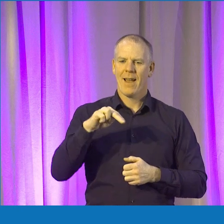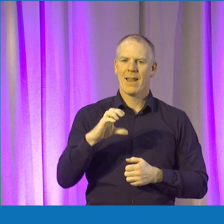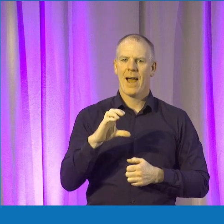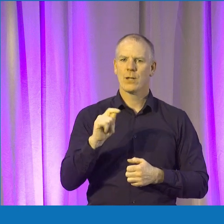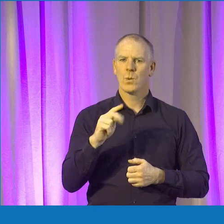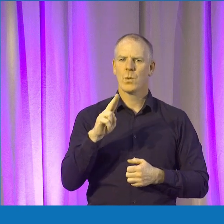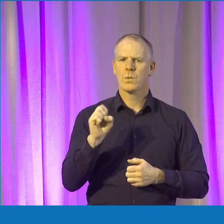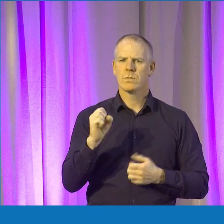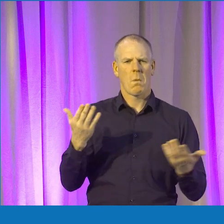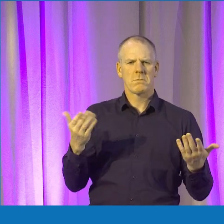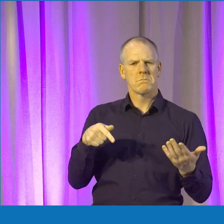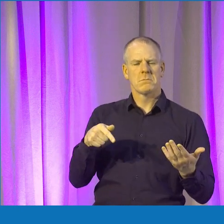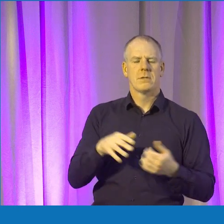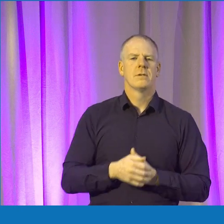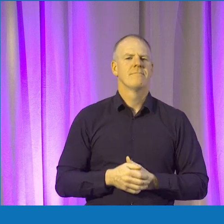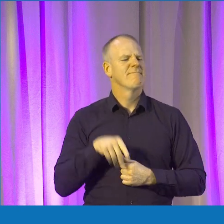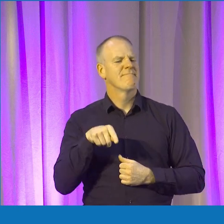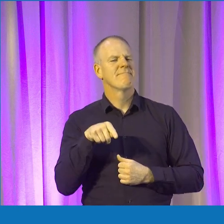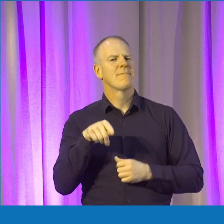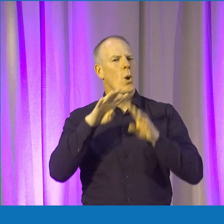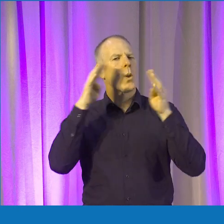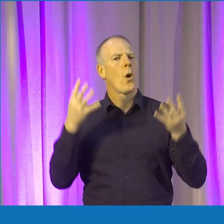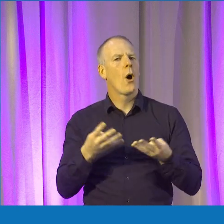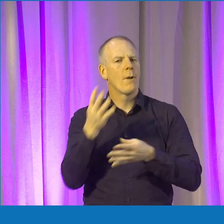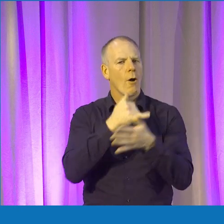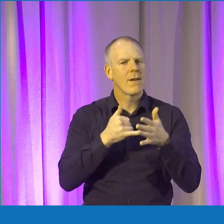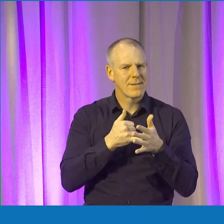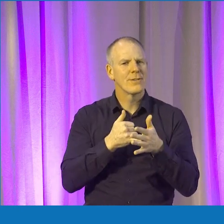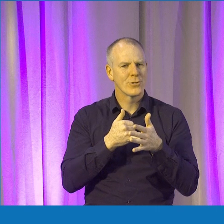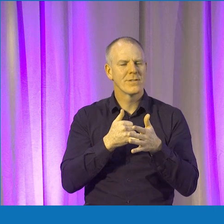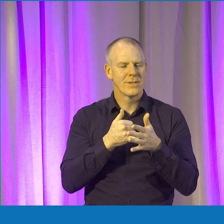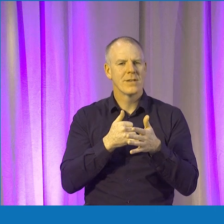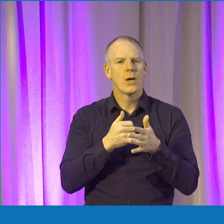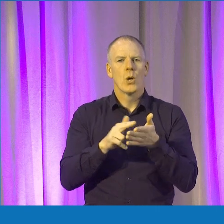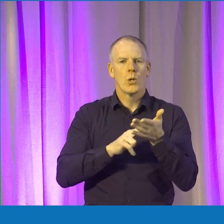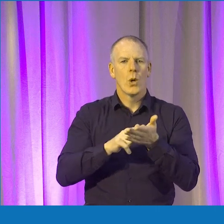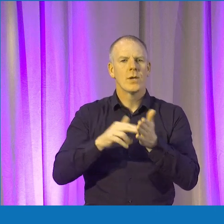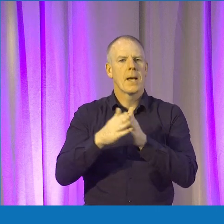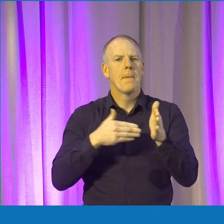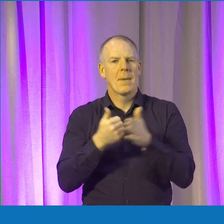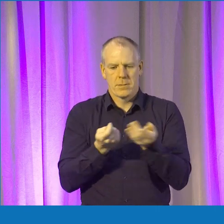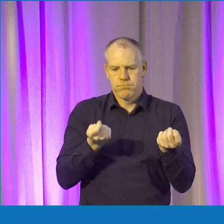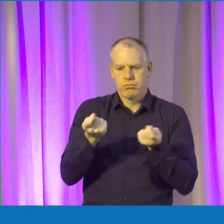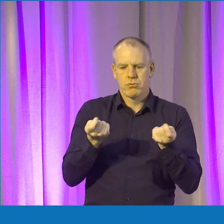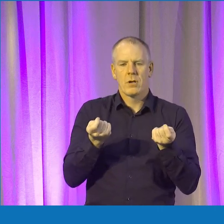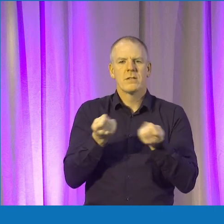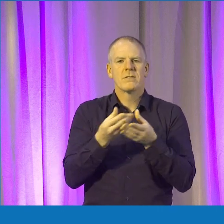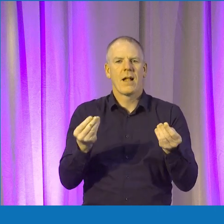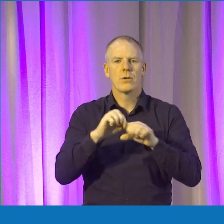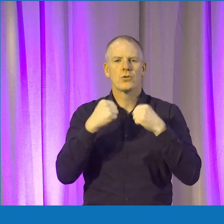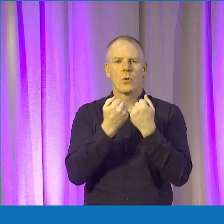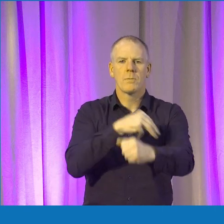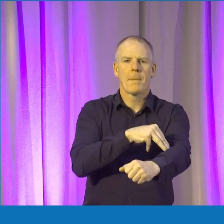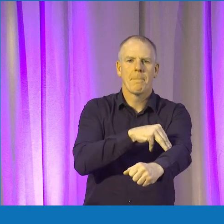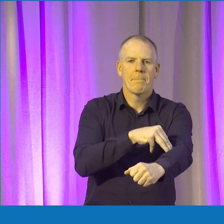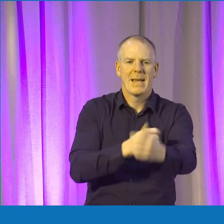Enactus? Enactus is a global organization which uses business acumen to tackle social issues. So